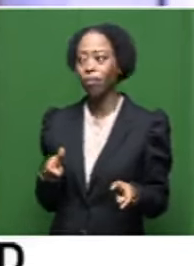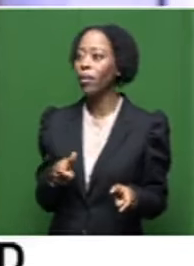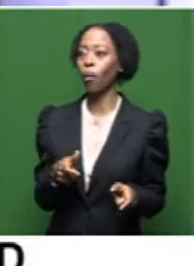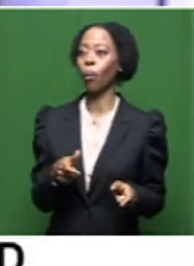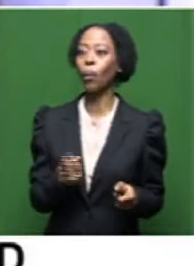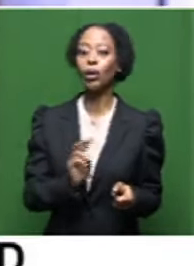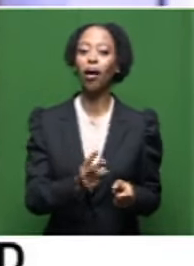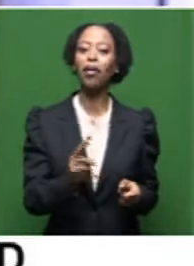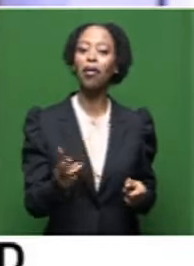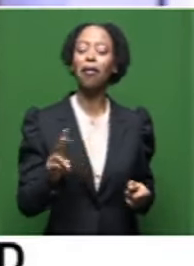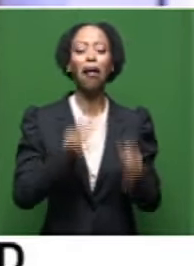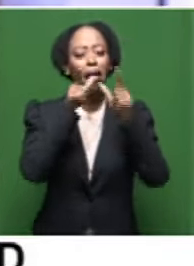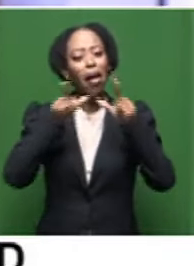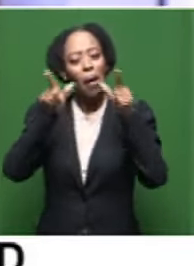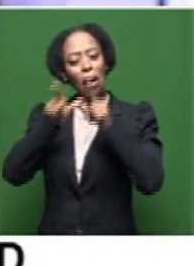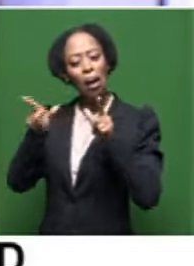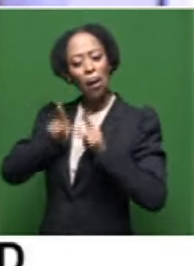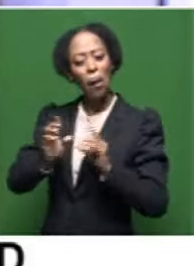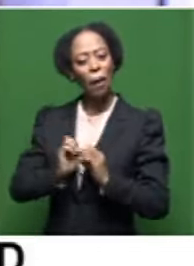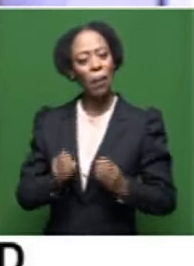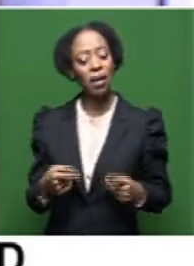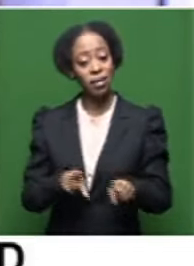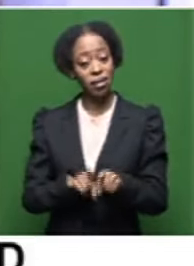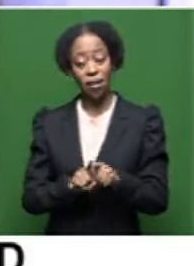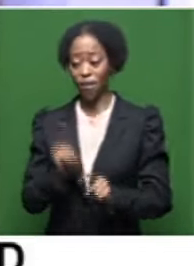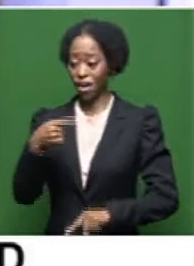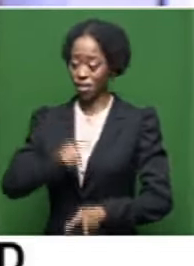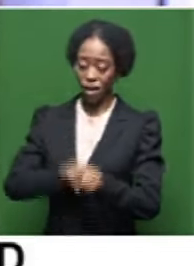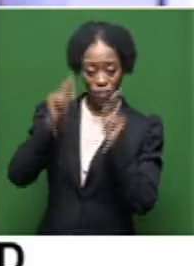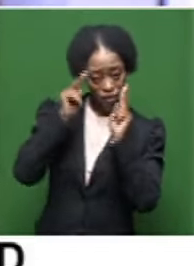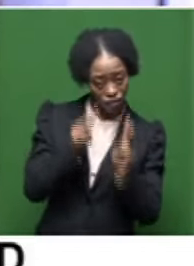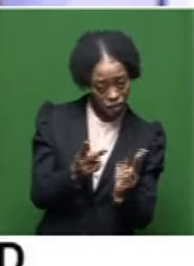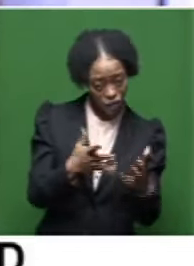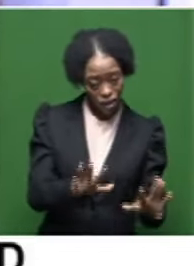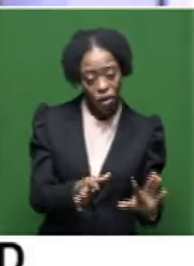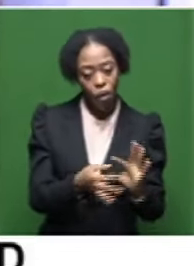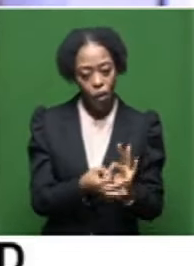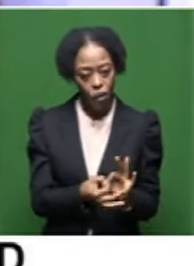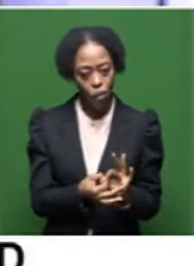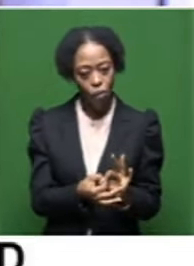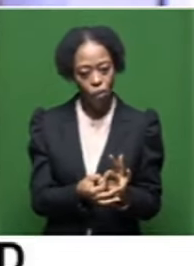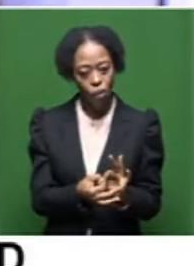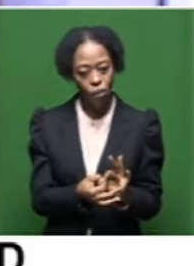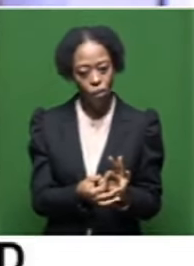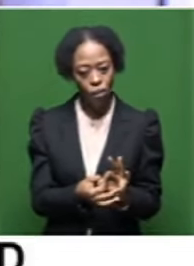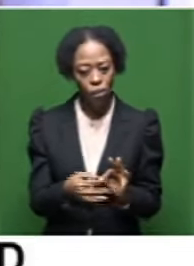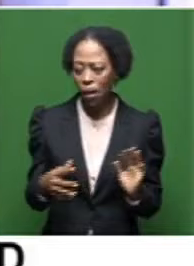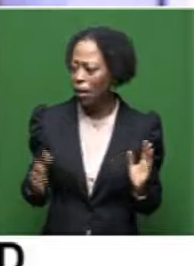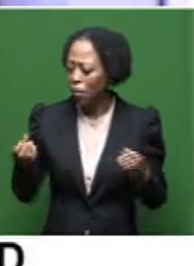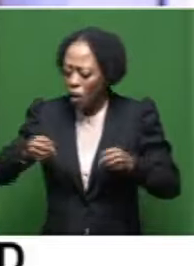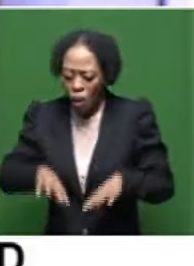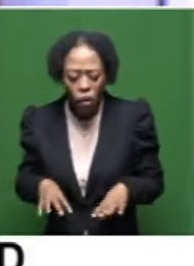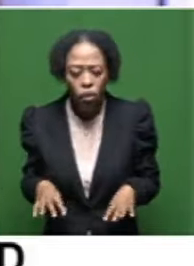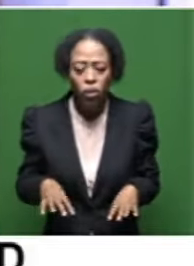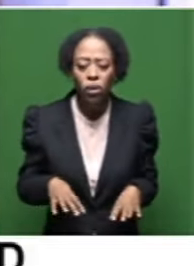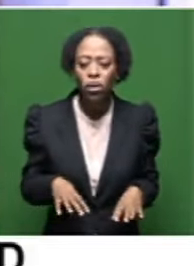dynamic person. And I remember one time, actually the first time I actually visited him home now, and I was getting lost. He was like,